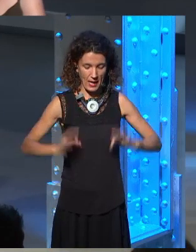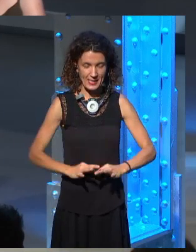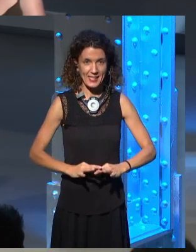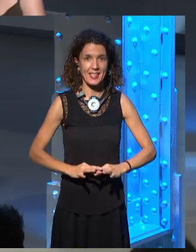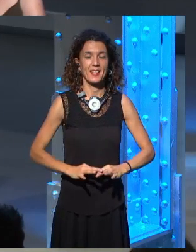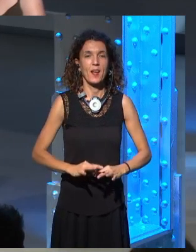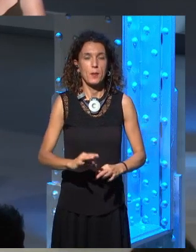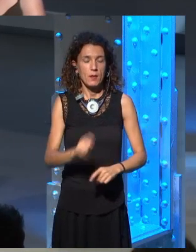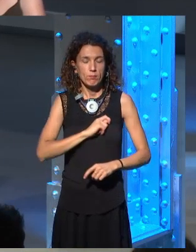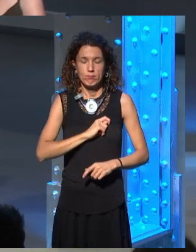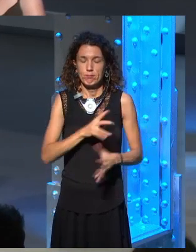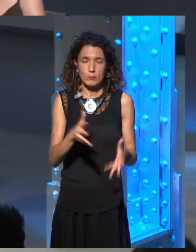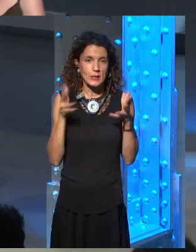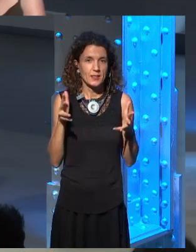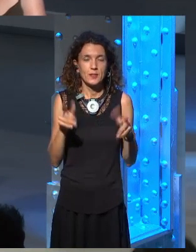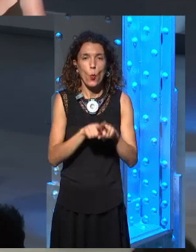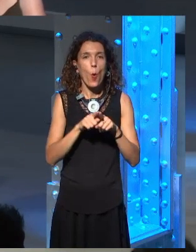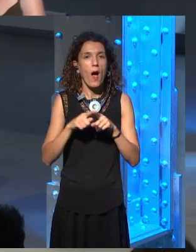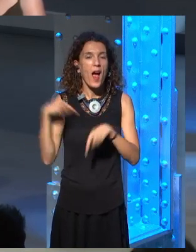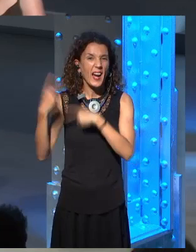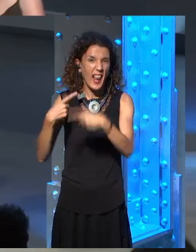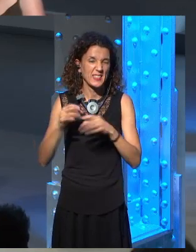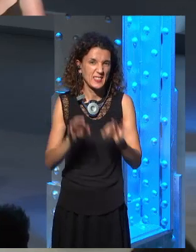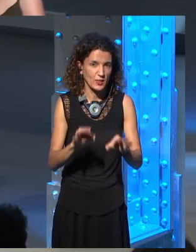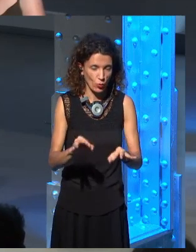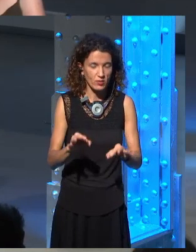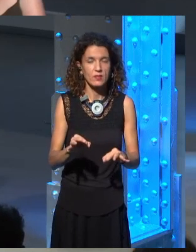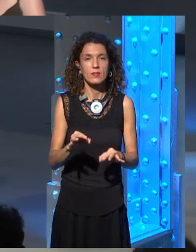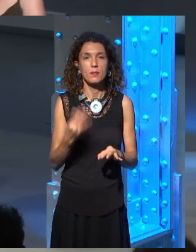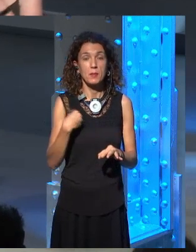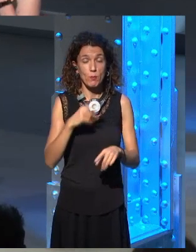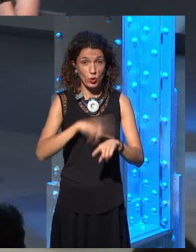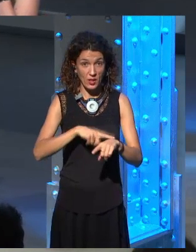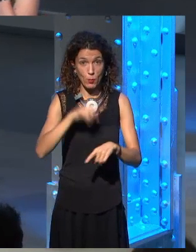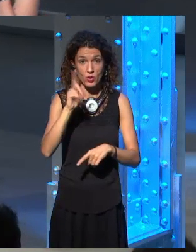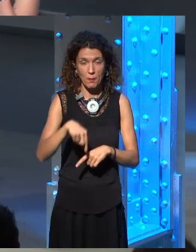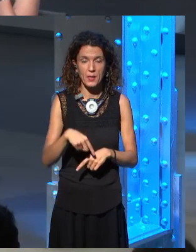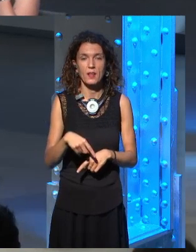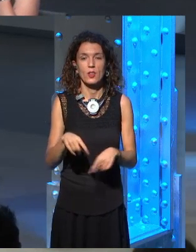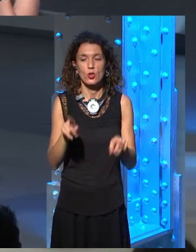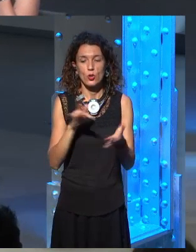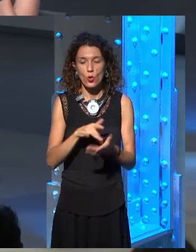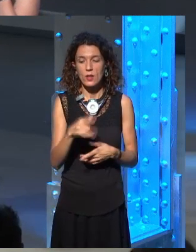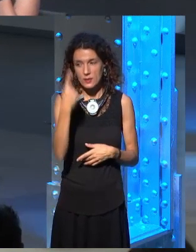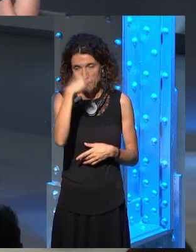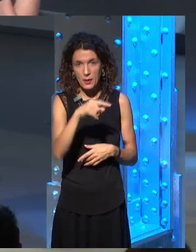this has the point of view of a maester, you know, the encyclopedia, and I think this is great because